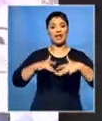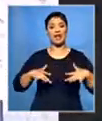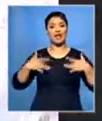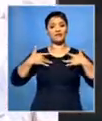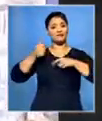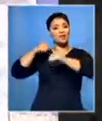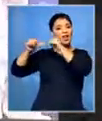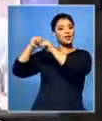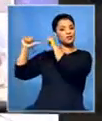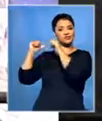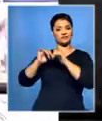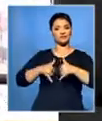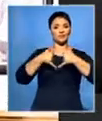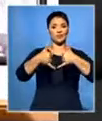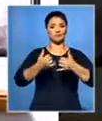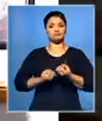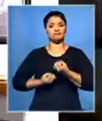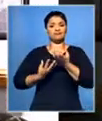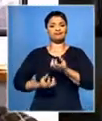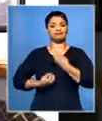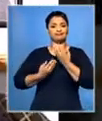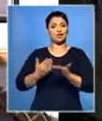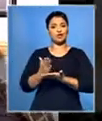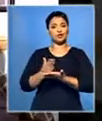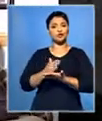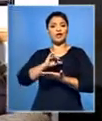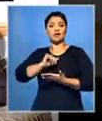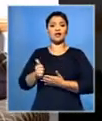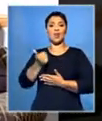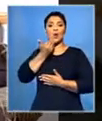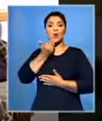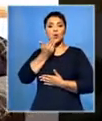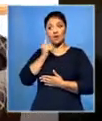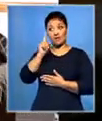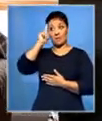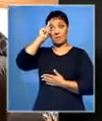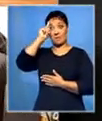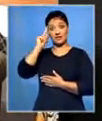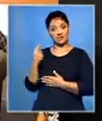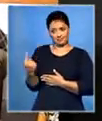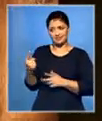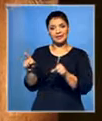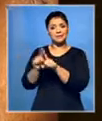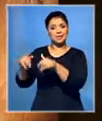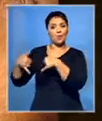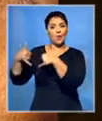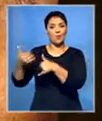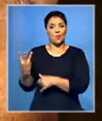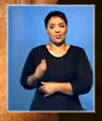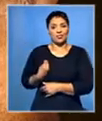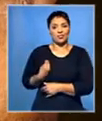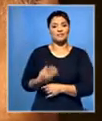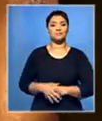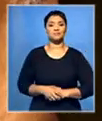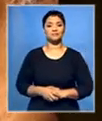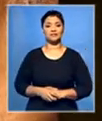Award, he explained how it felt to share the award with someone of Nelson Mandela's stature. It becomes